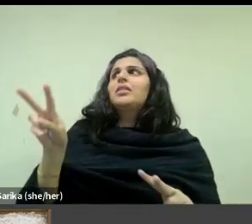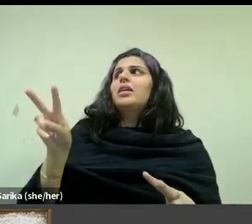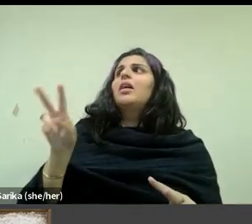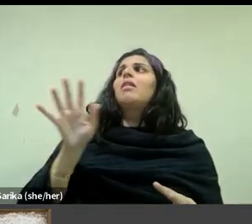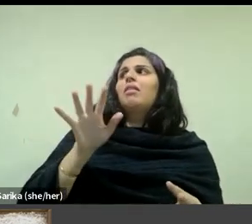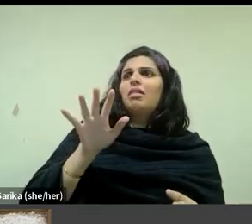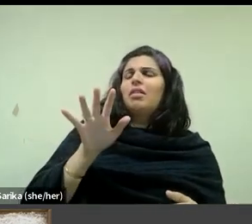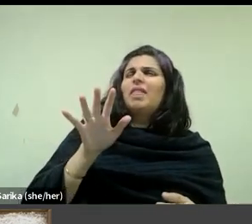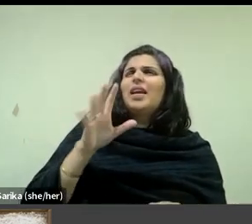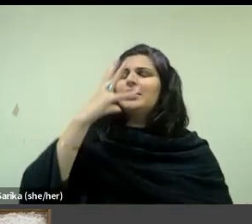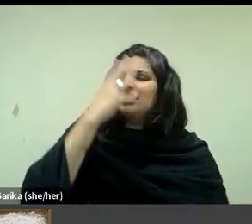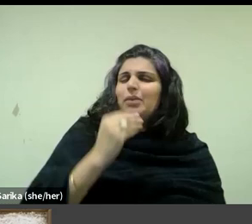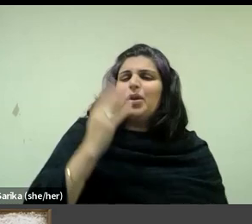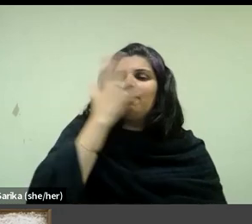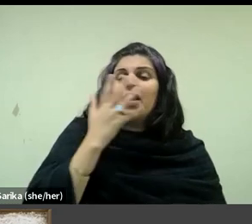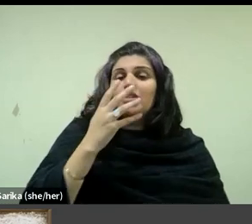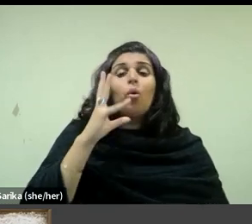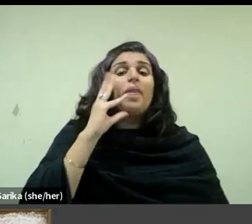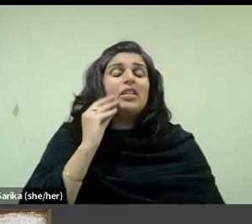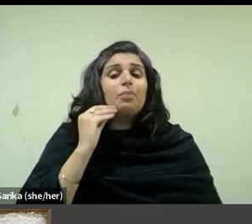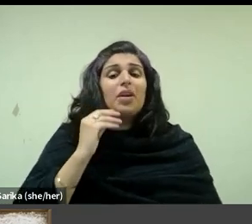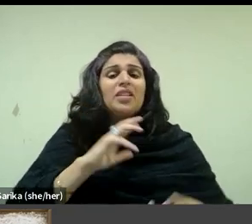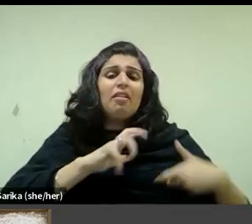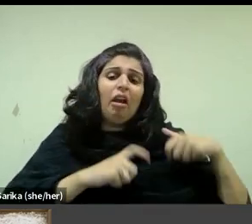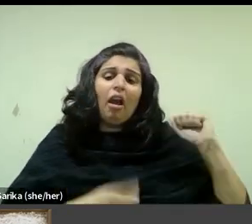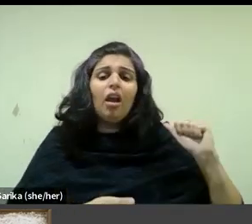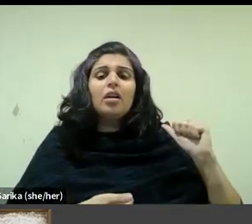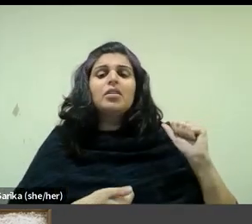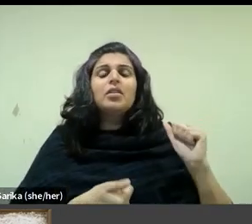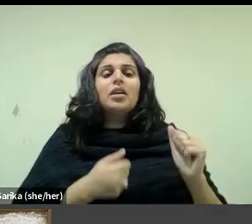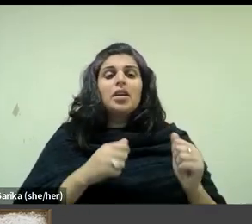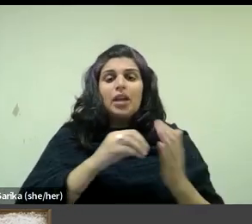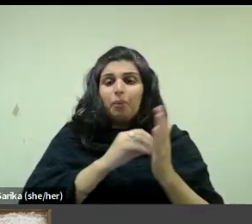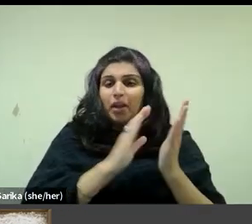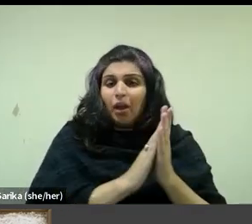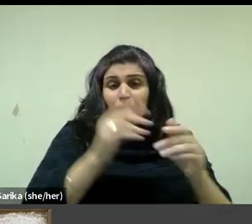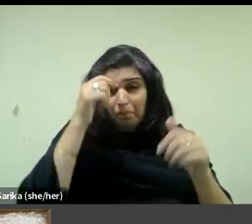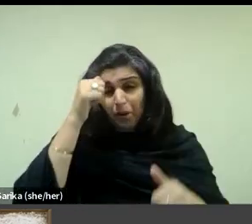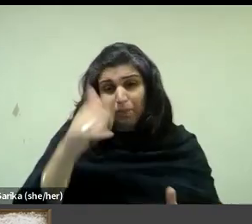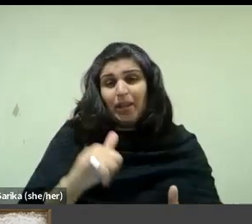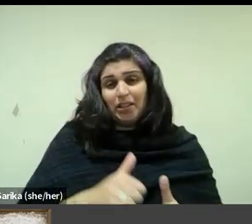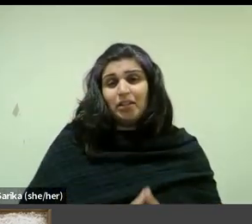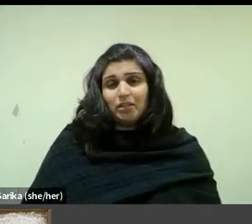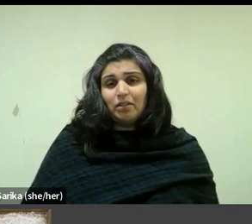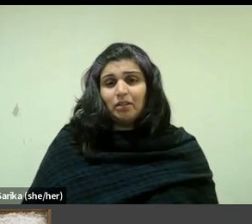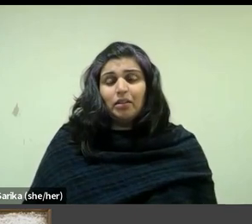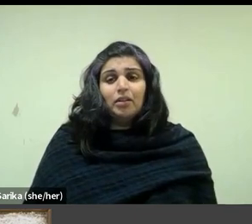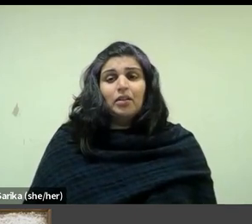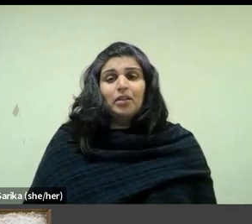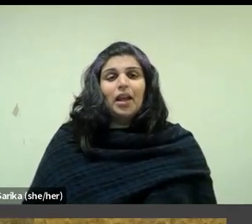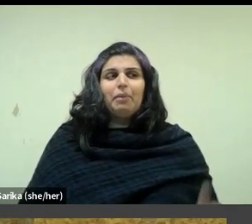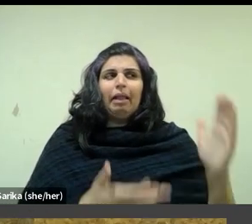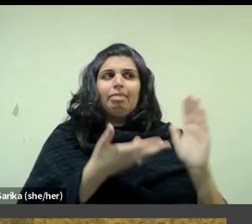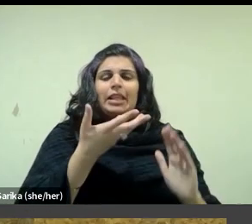bereavement take permanent shape in paint? I'm going to leave that hanging as some questions.